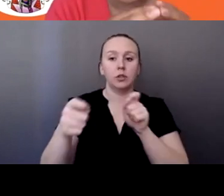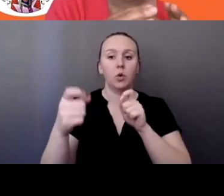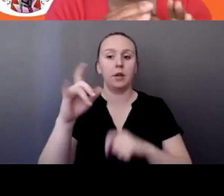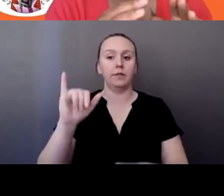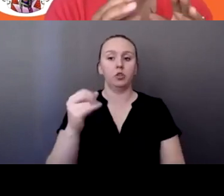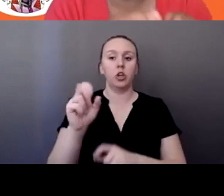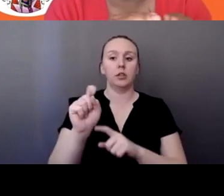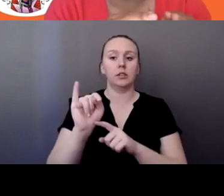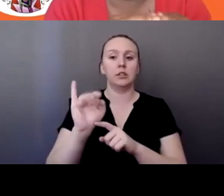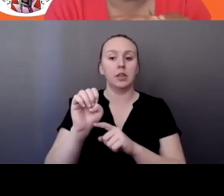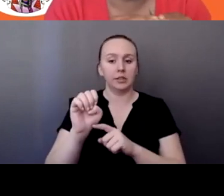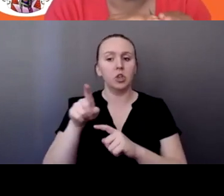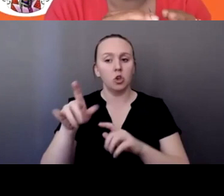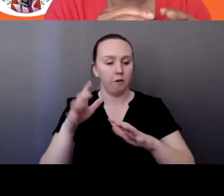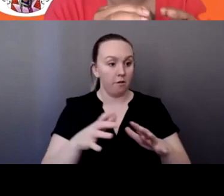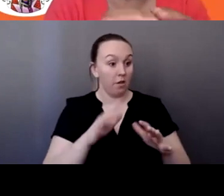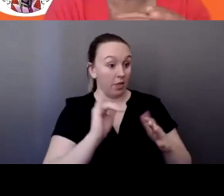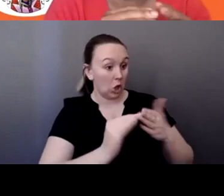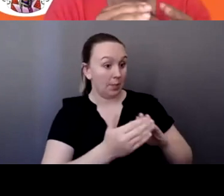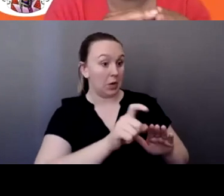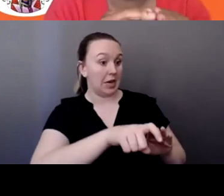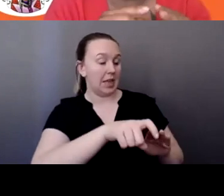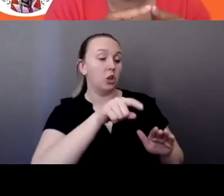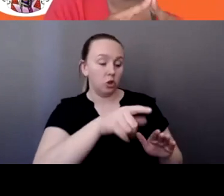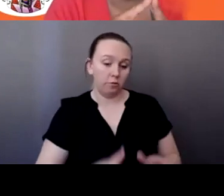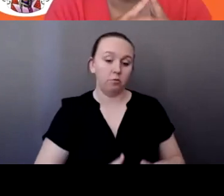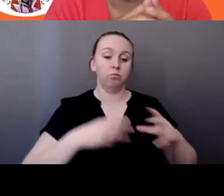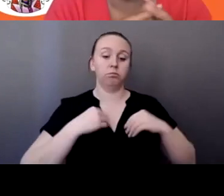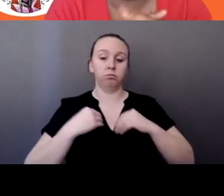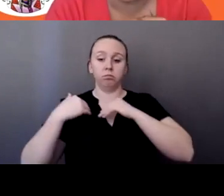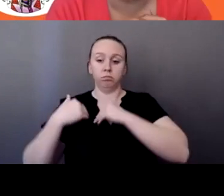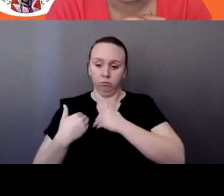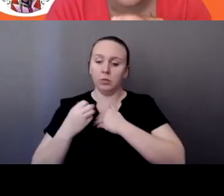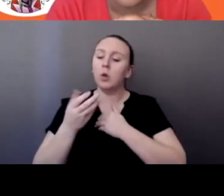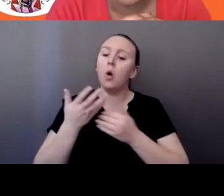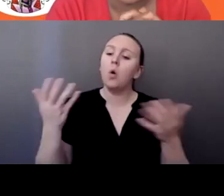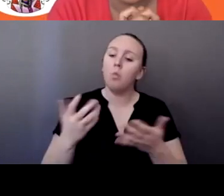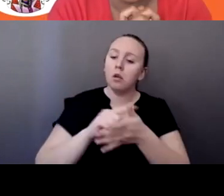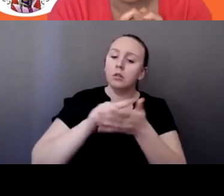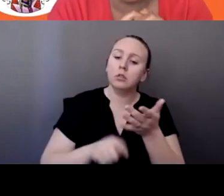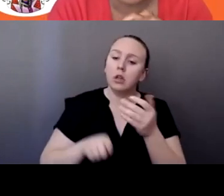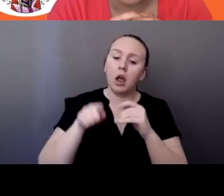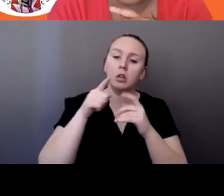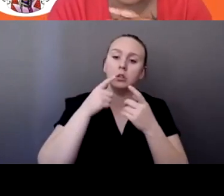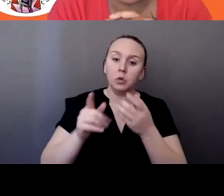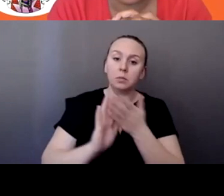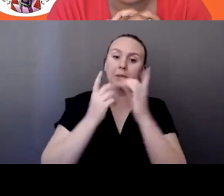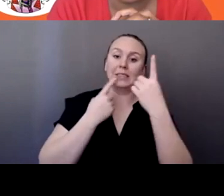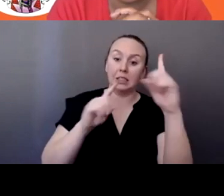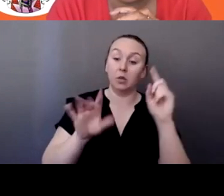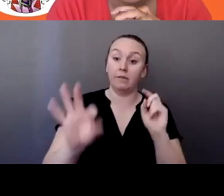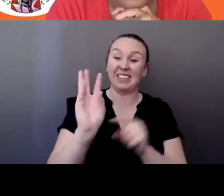community to do this work. So what have been the things that made you successful to find six of your missing relatives?